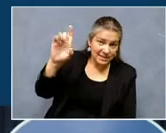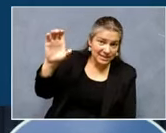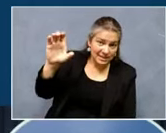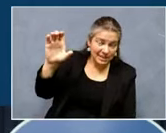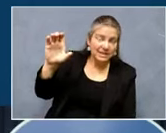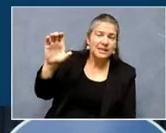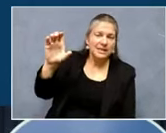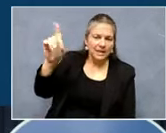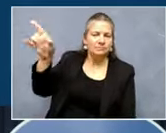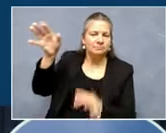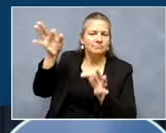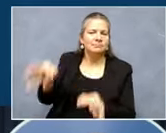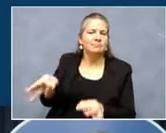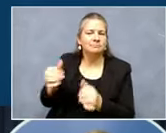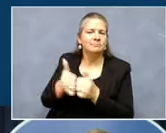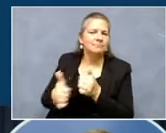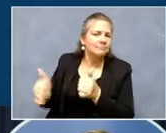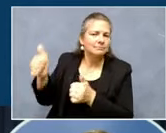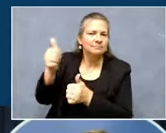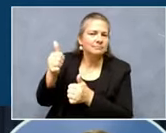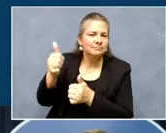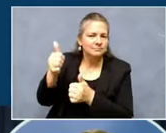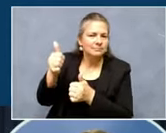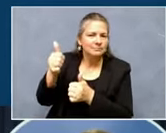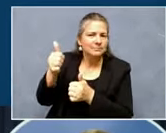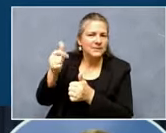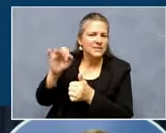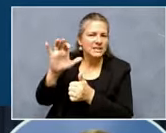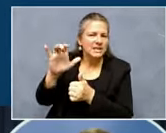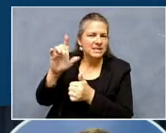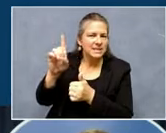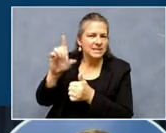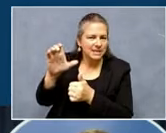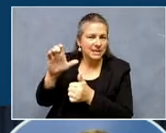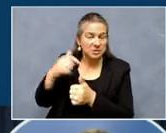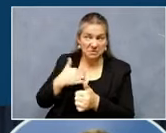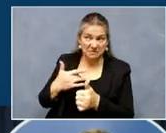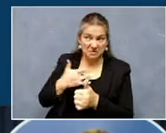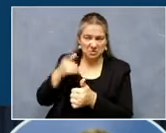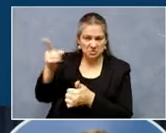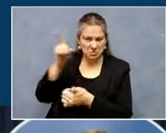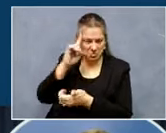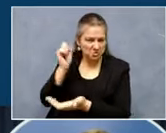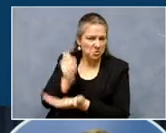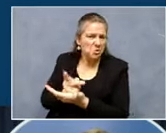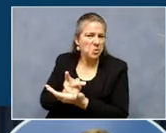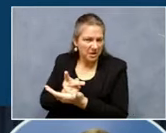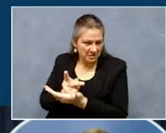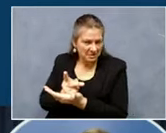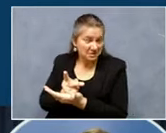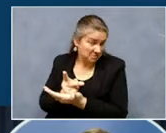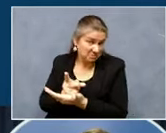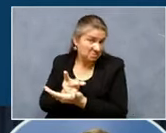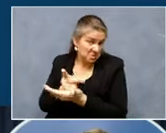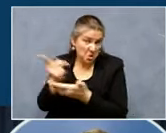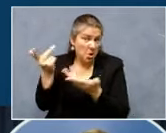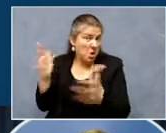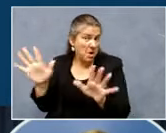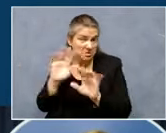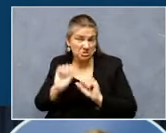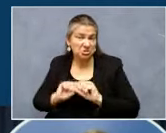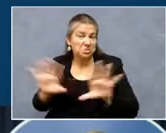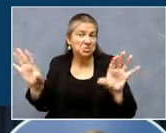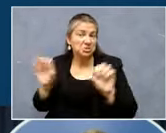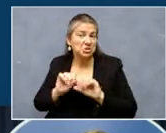of the CDC. We expect they will be authorized. In fact, they're already being shipped so that they're ready.